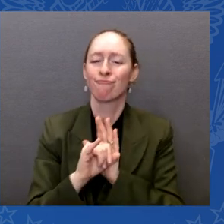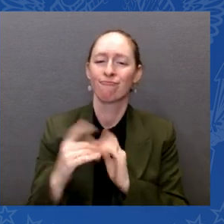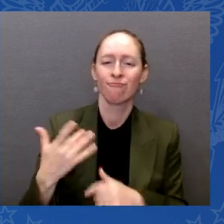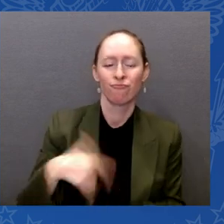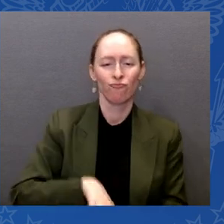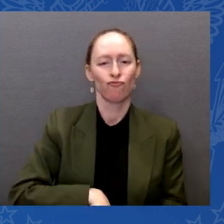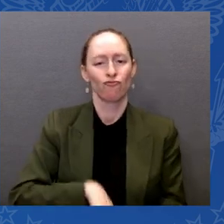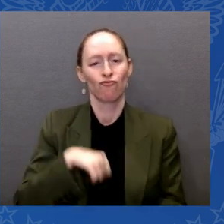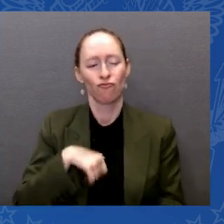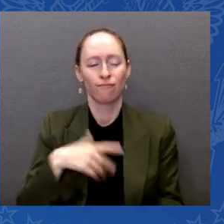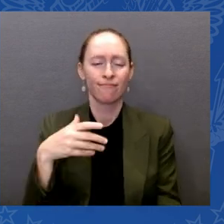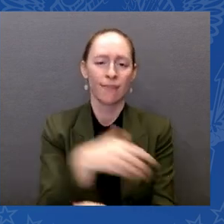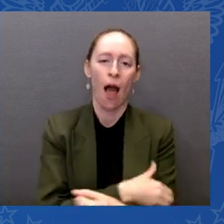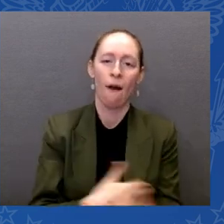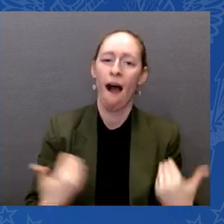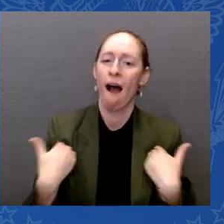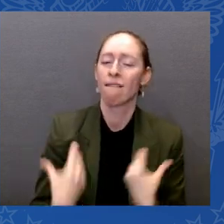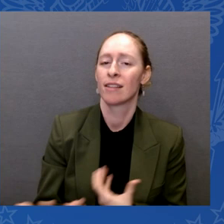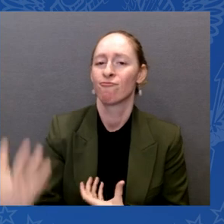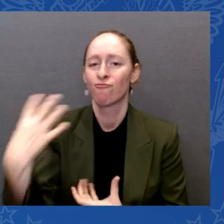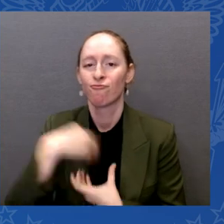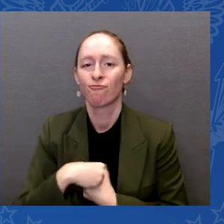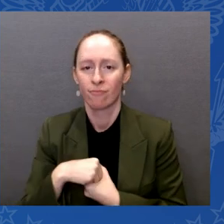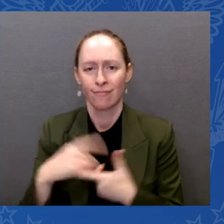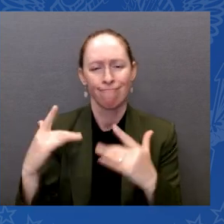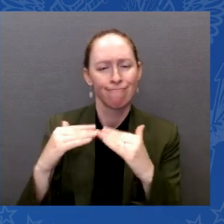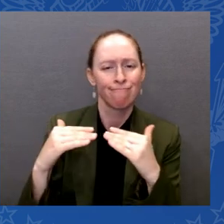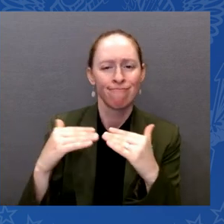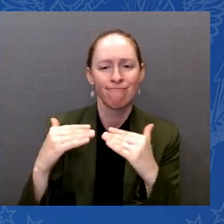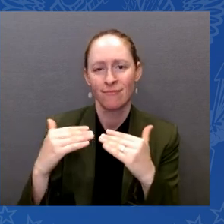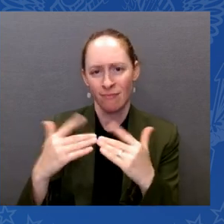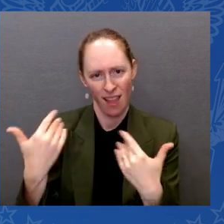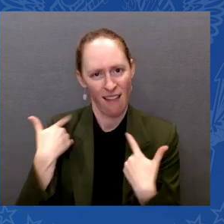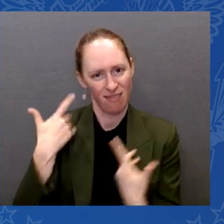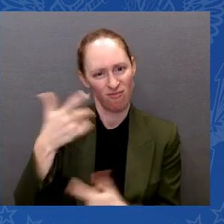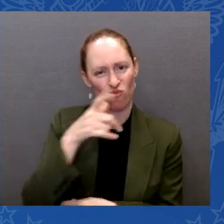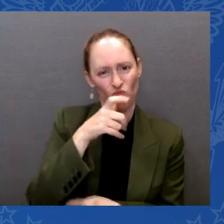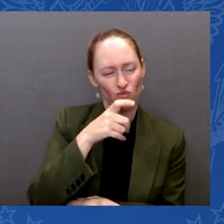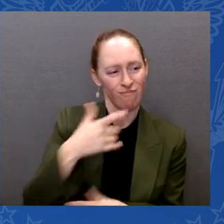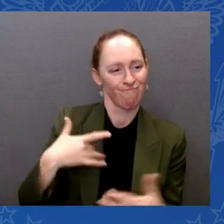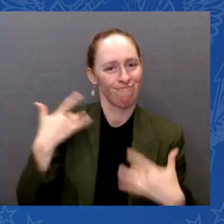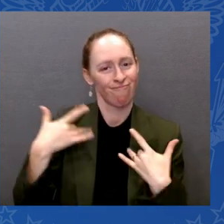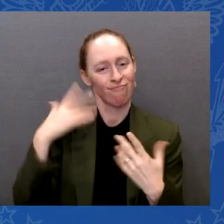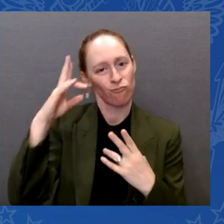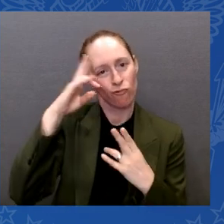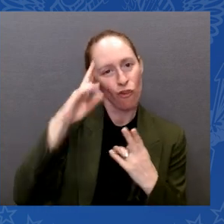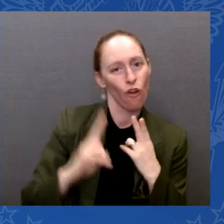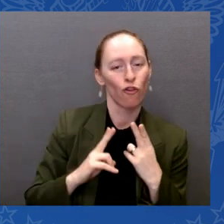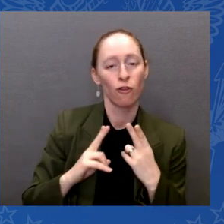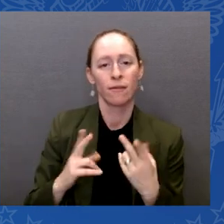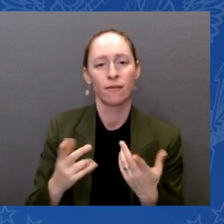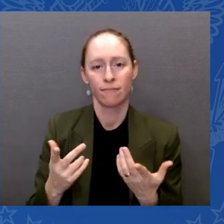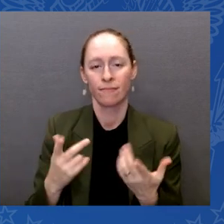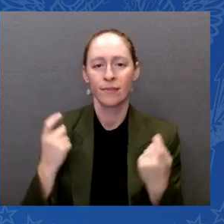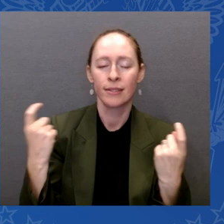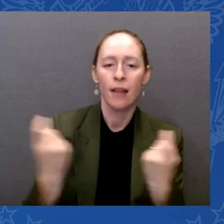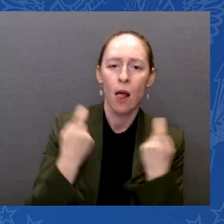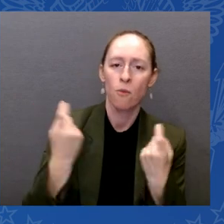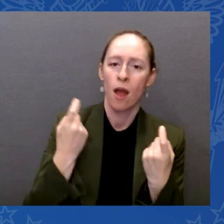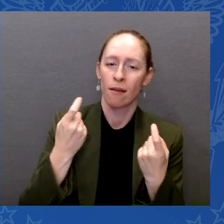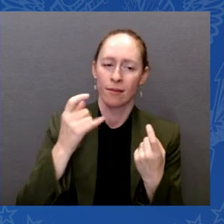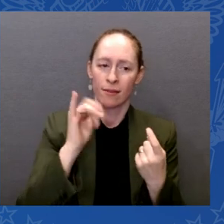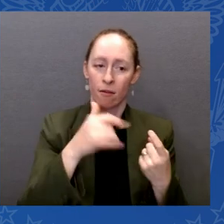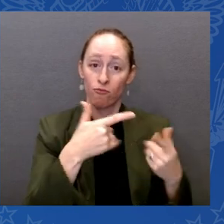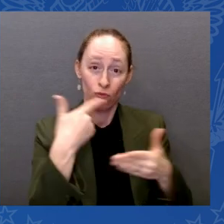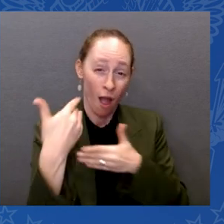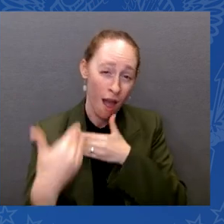be recognized for who they are. It's about celebrating the progress we've made and the future ahead. And one of the reasons